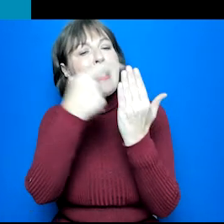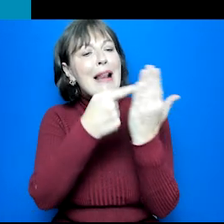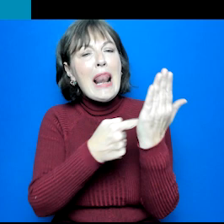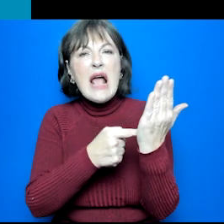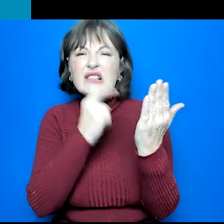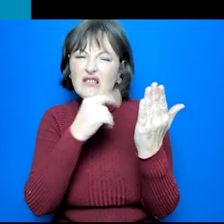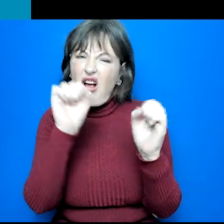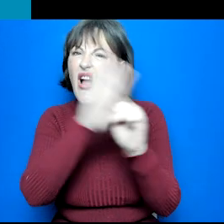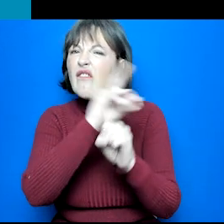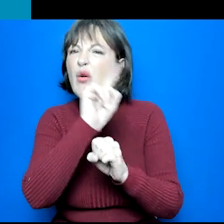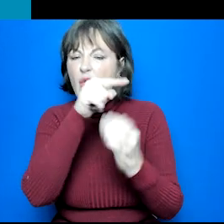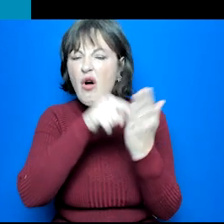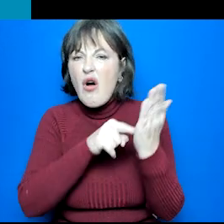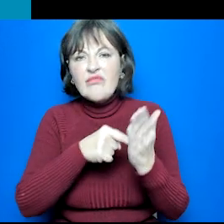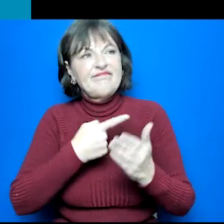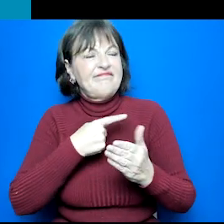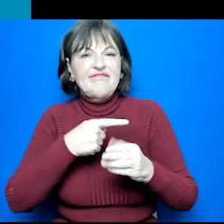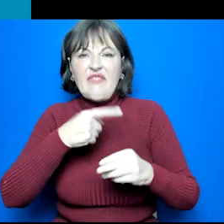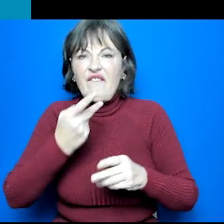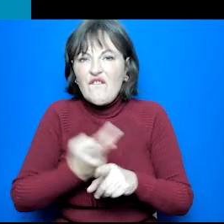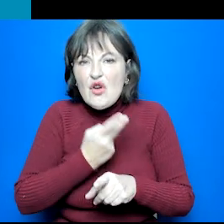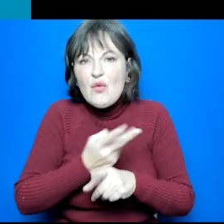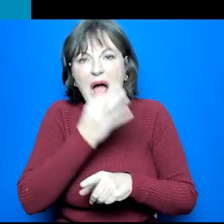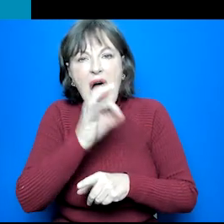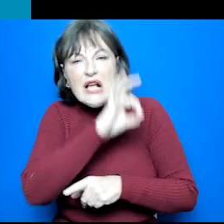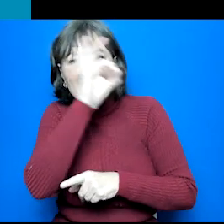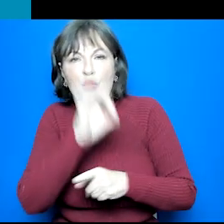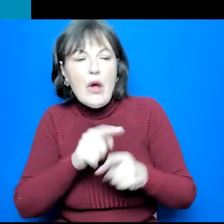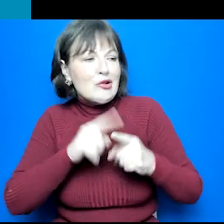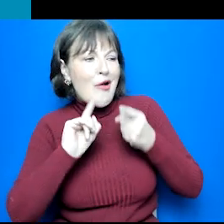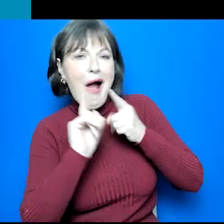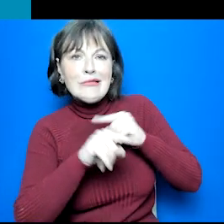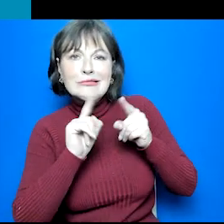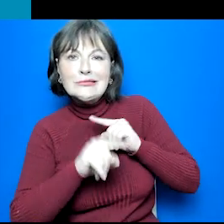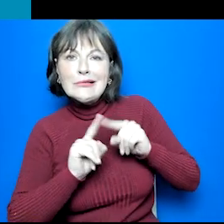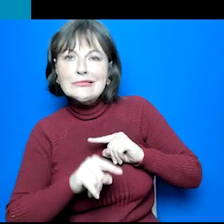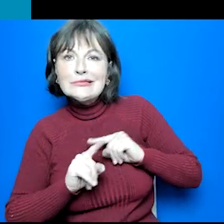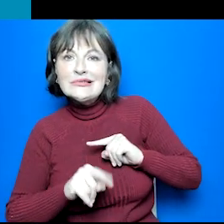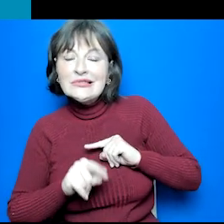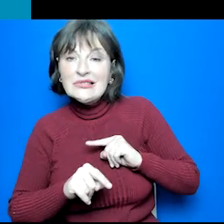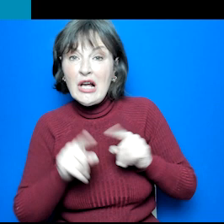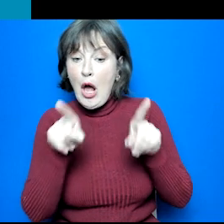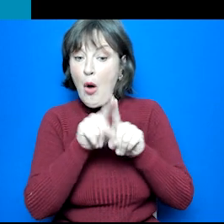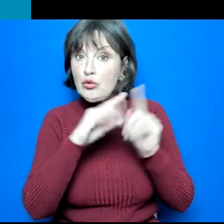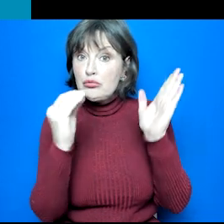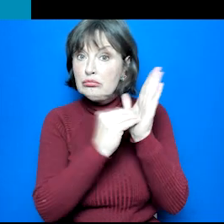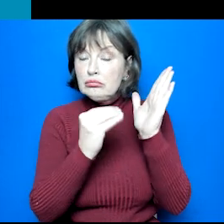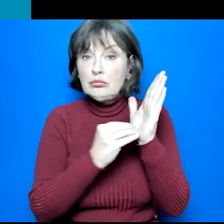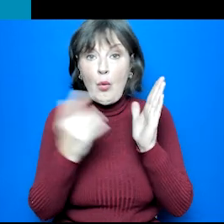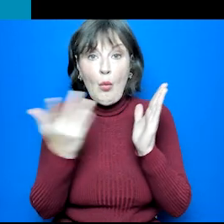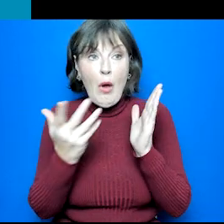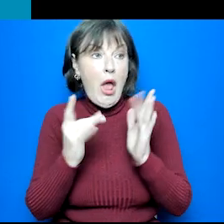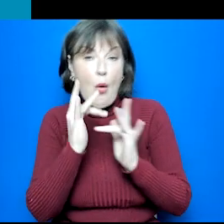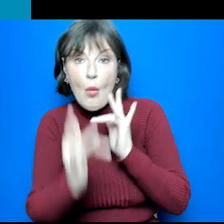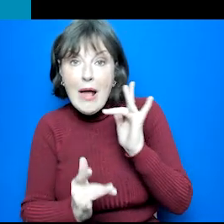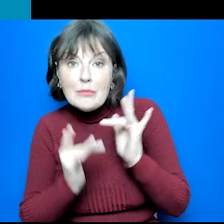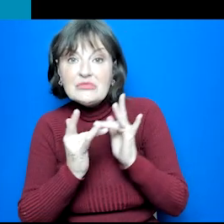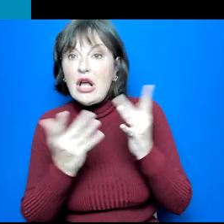most frequently asked questions and include all of the links, information and resources we mentioned throughout this webinar.